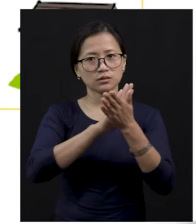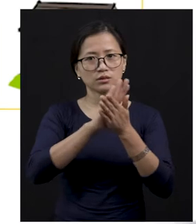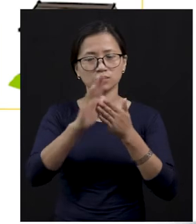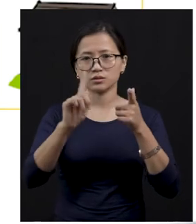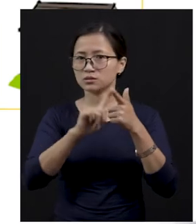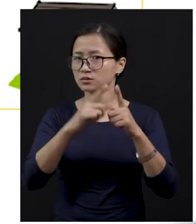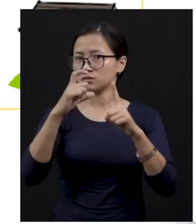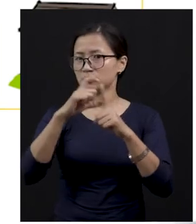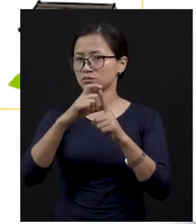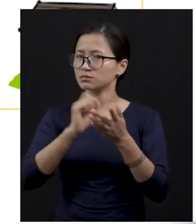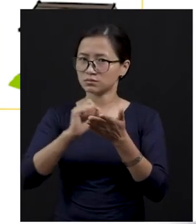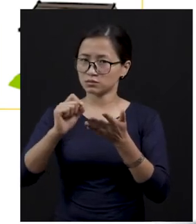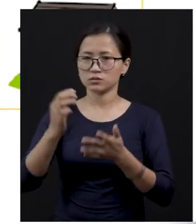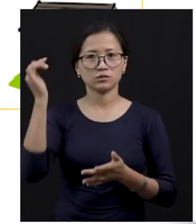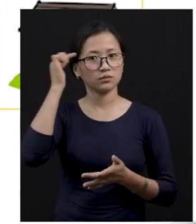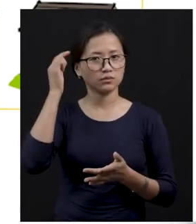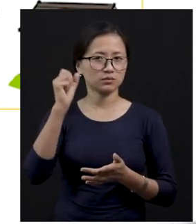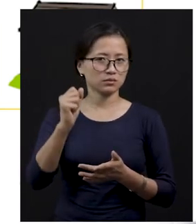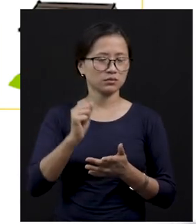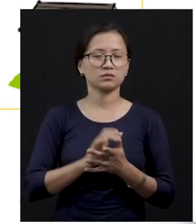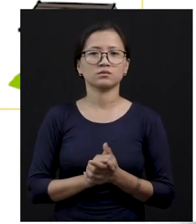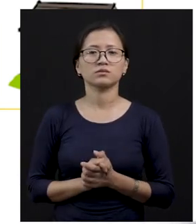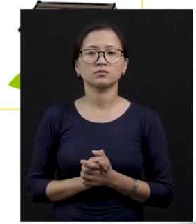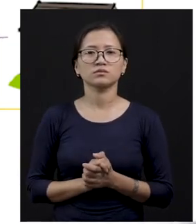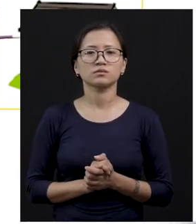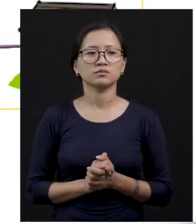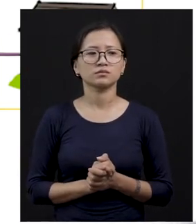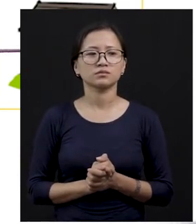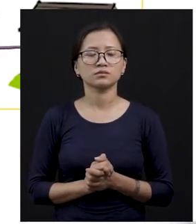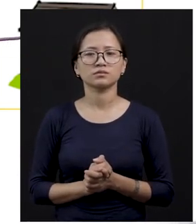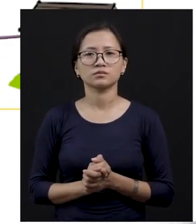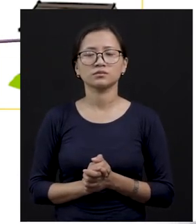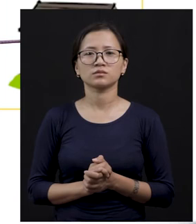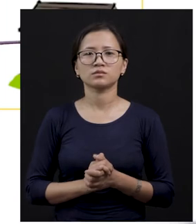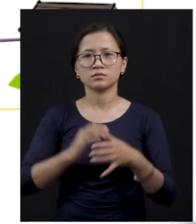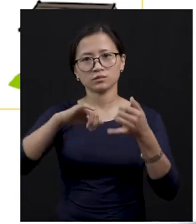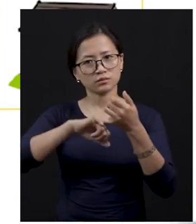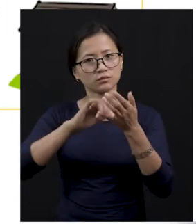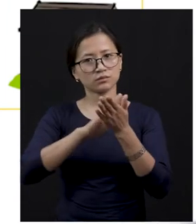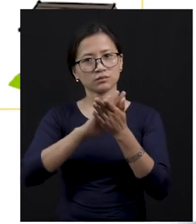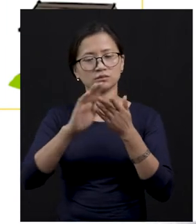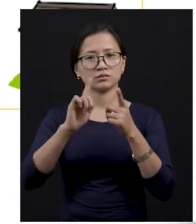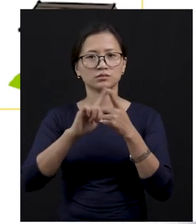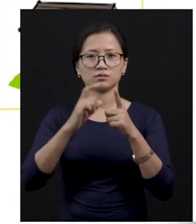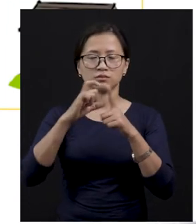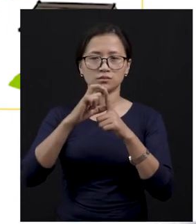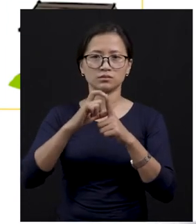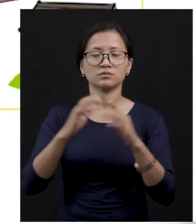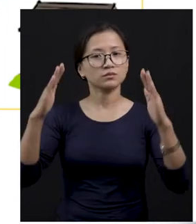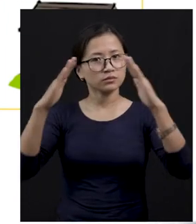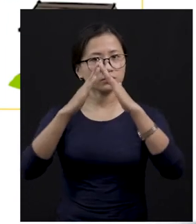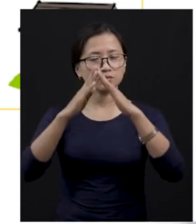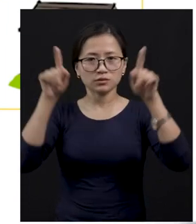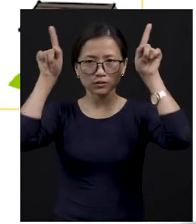shed, cow shed, okay? So, here, this is a shed, S-H-E-D,